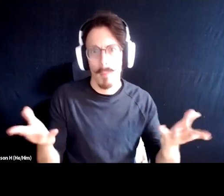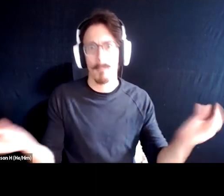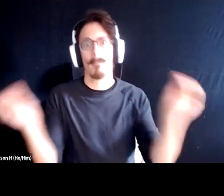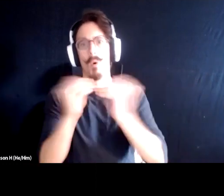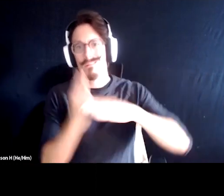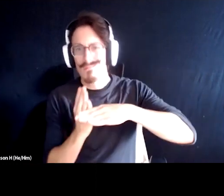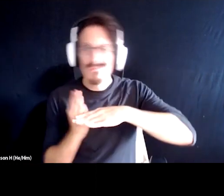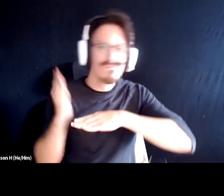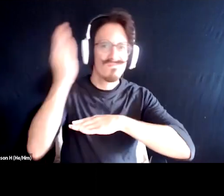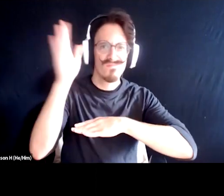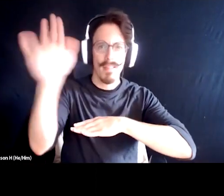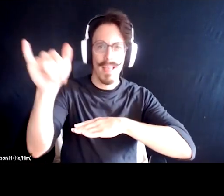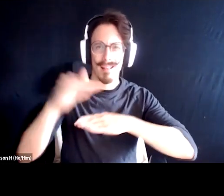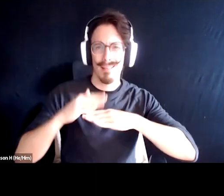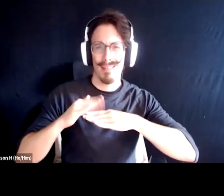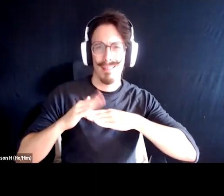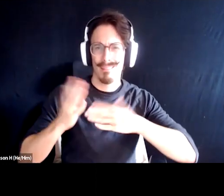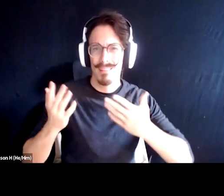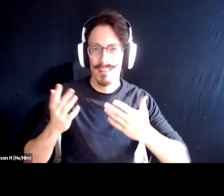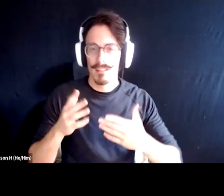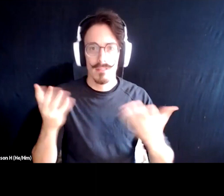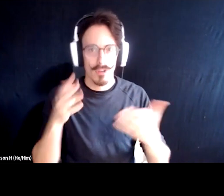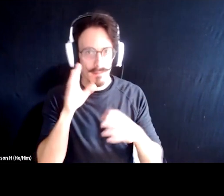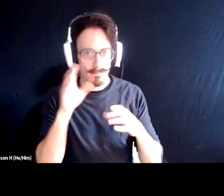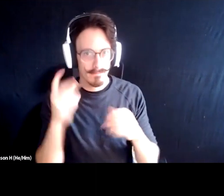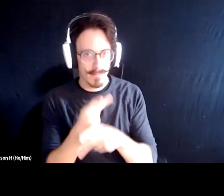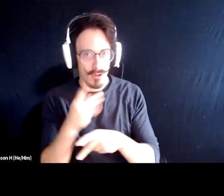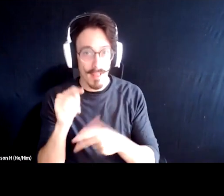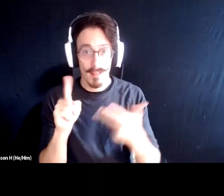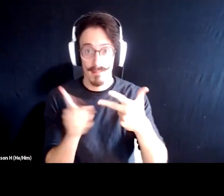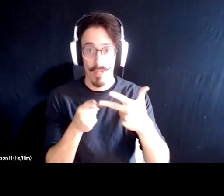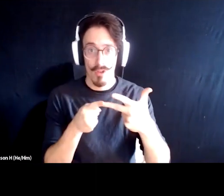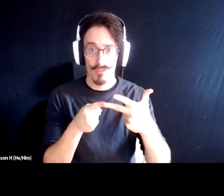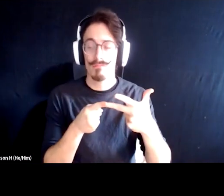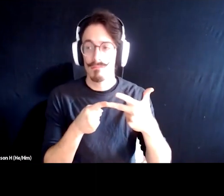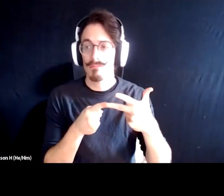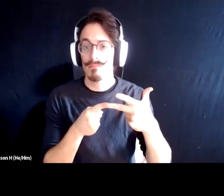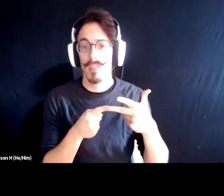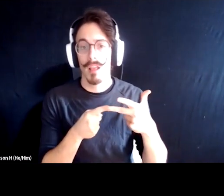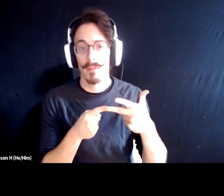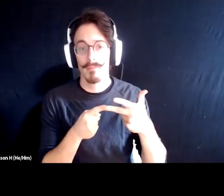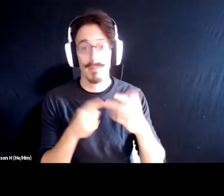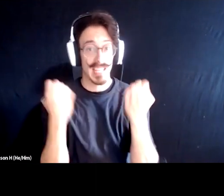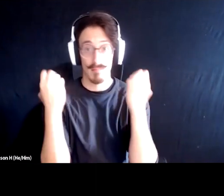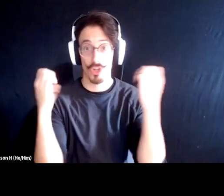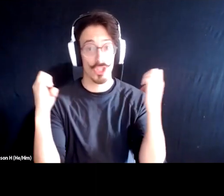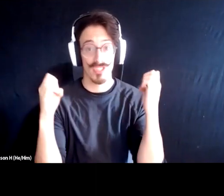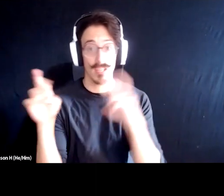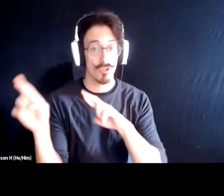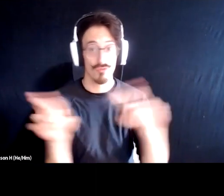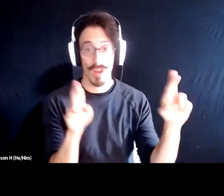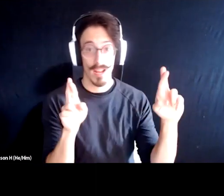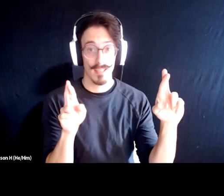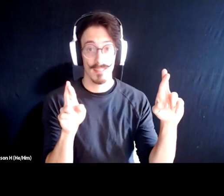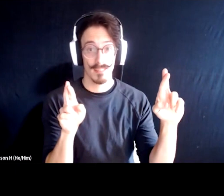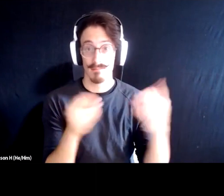So trying to explore that. Um, and then also, um, uh, emergency preparedness. If